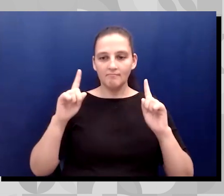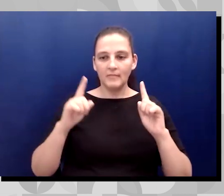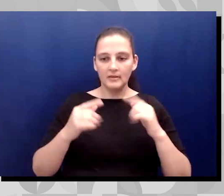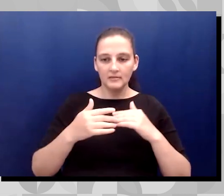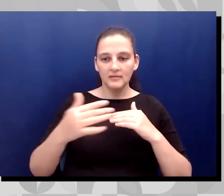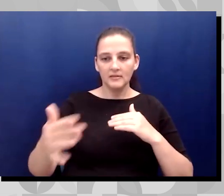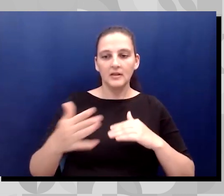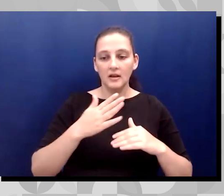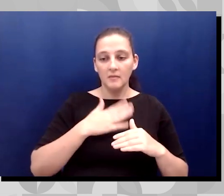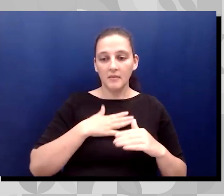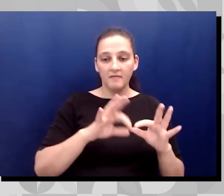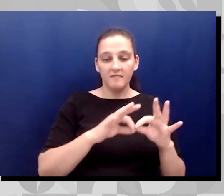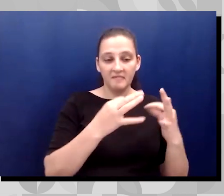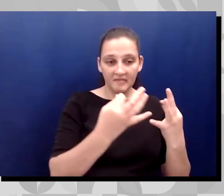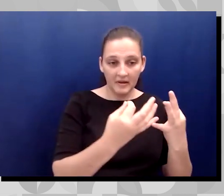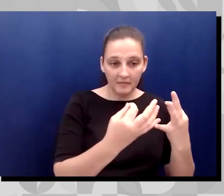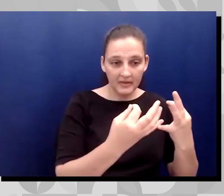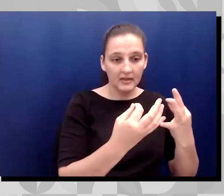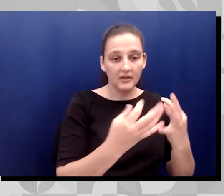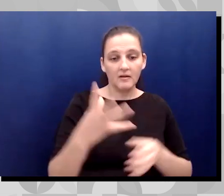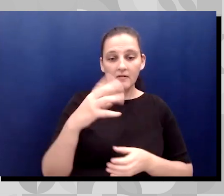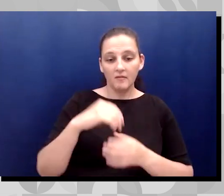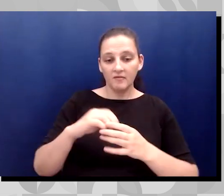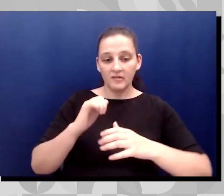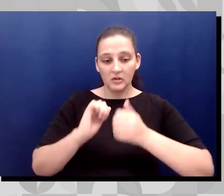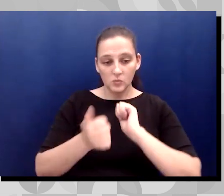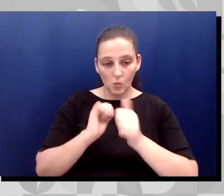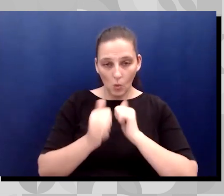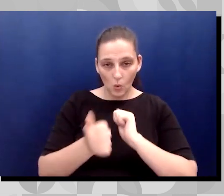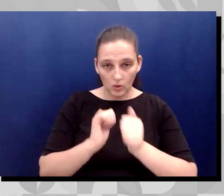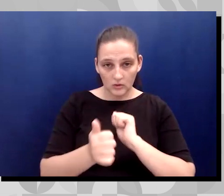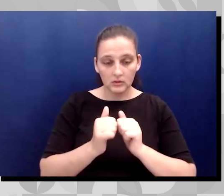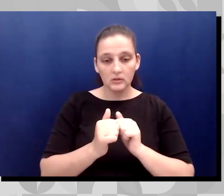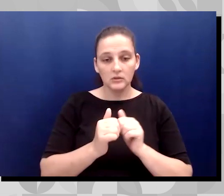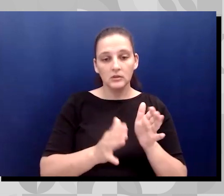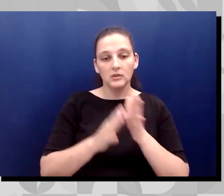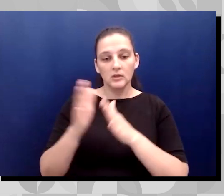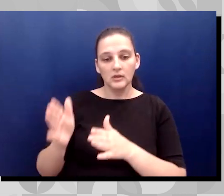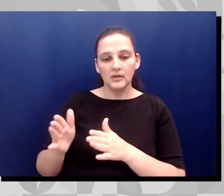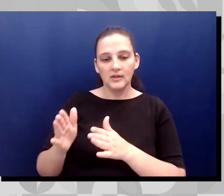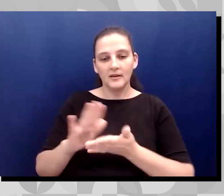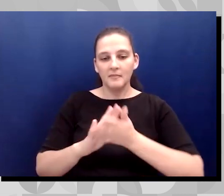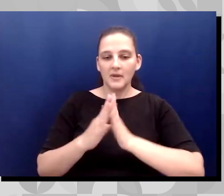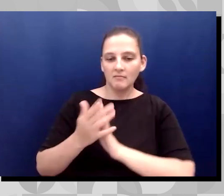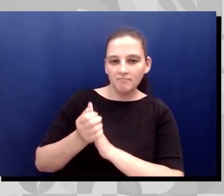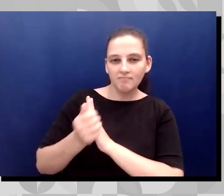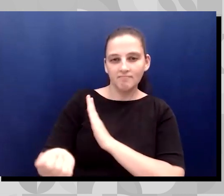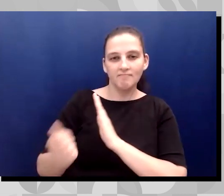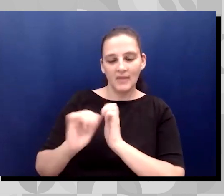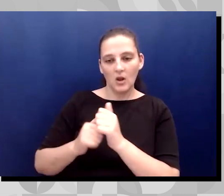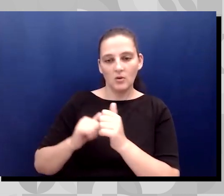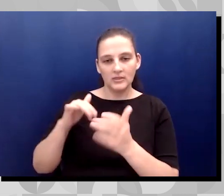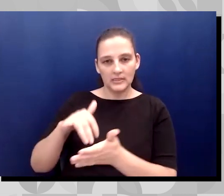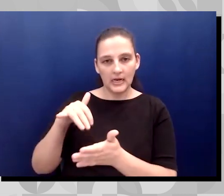participating in sports throughout my life and becoming an expert on how to study. Um,